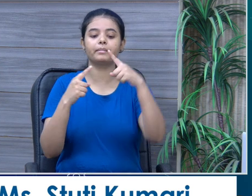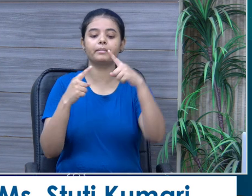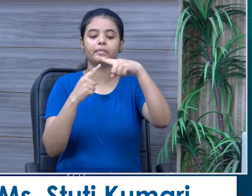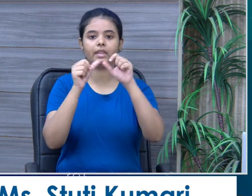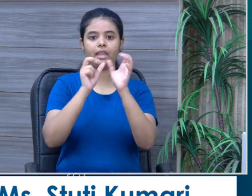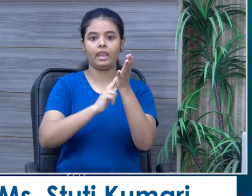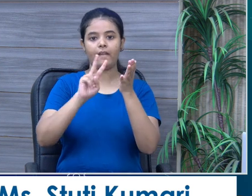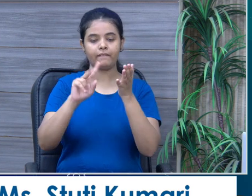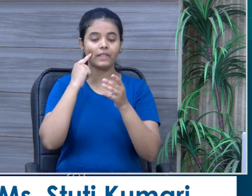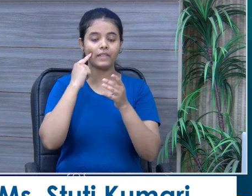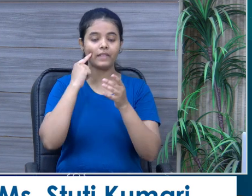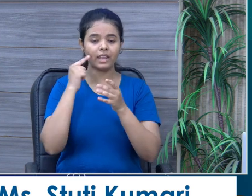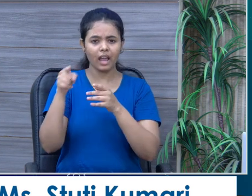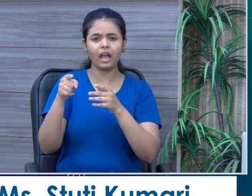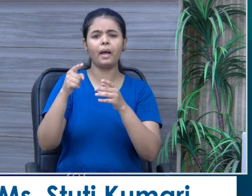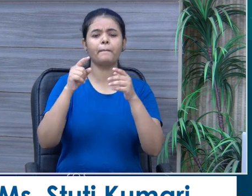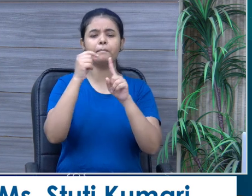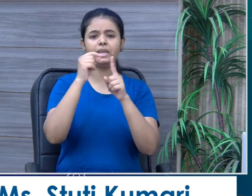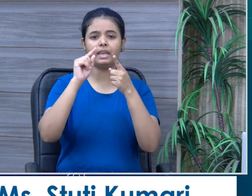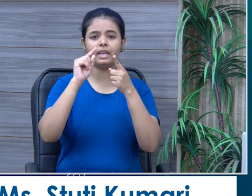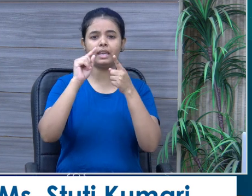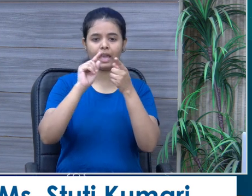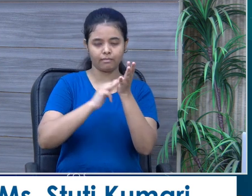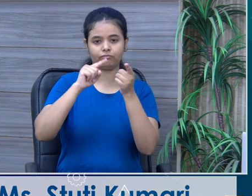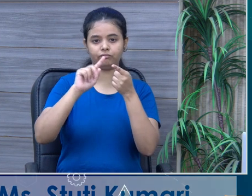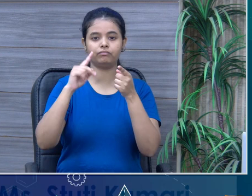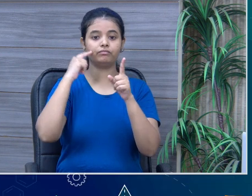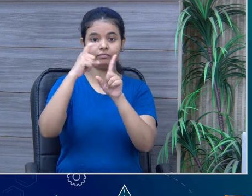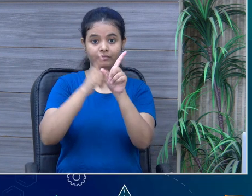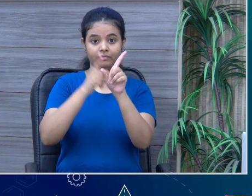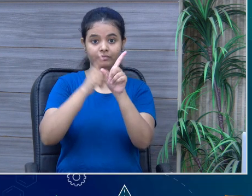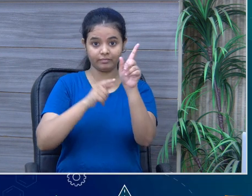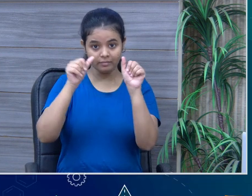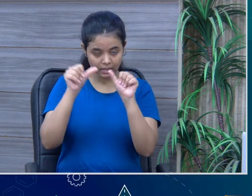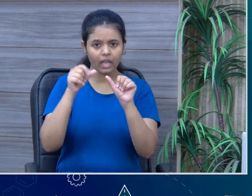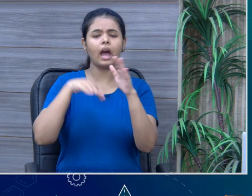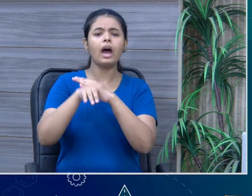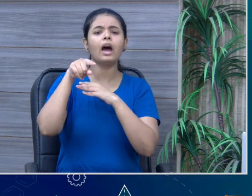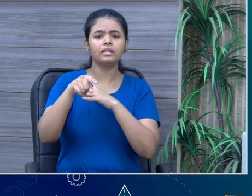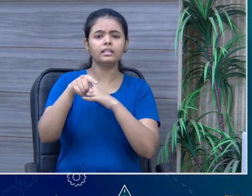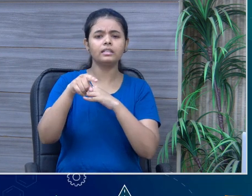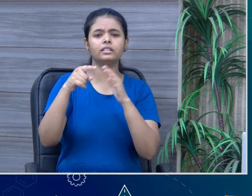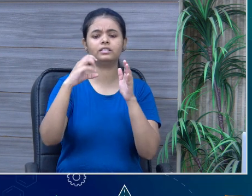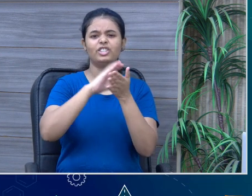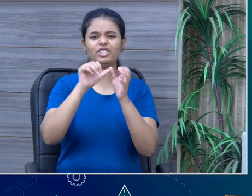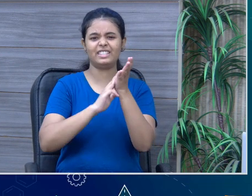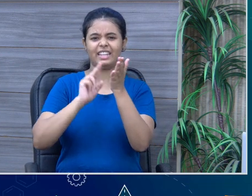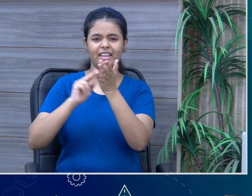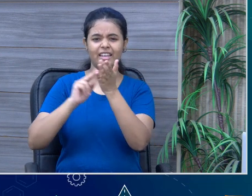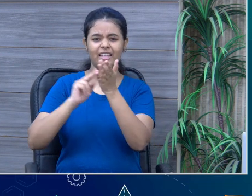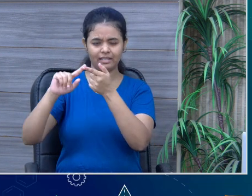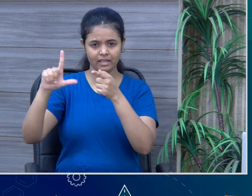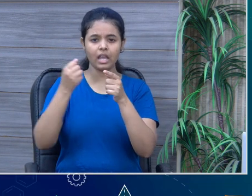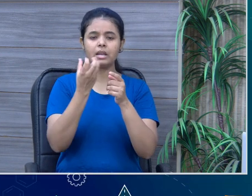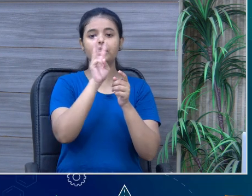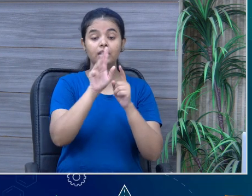channel number 3. All the class 3 students, this is an English class where we are going to discuss the poem and that